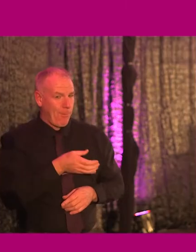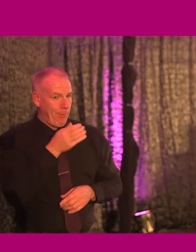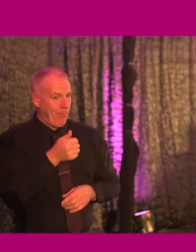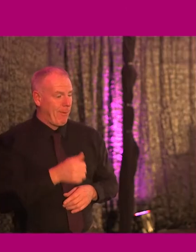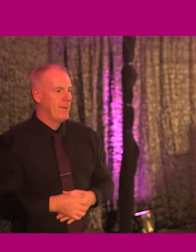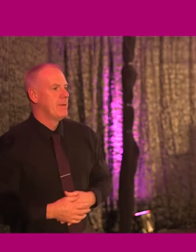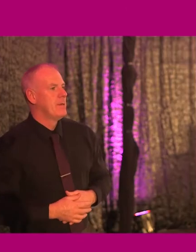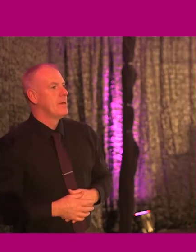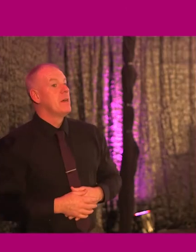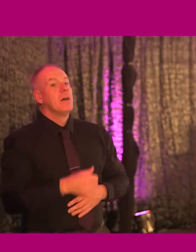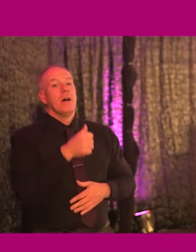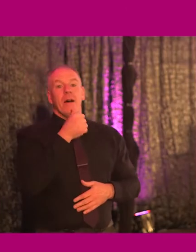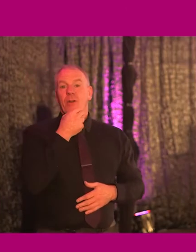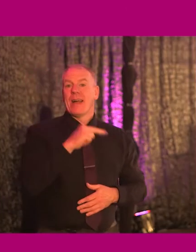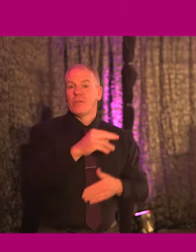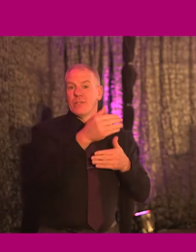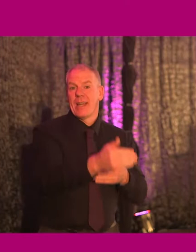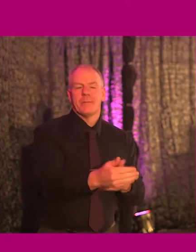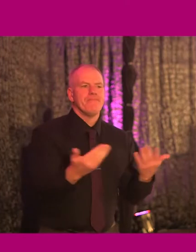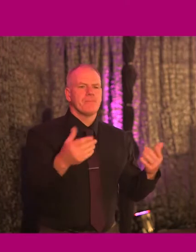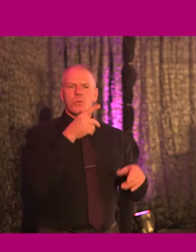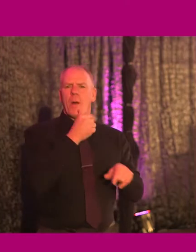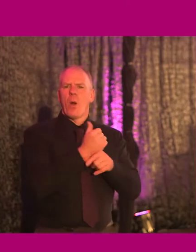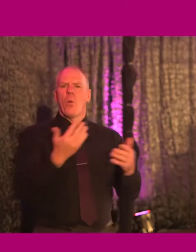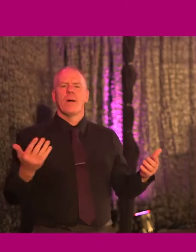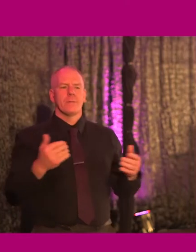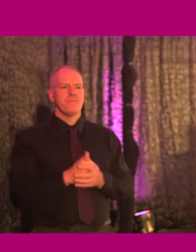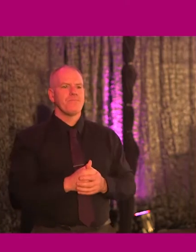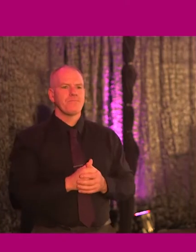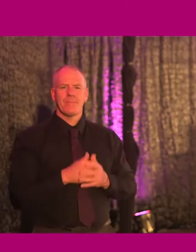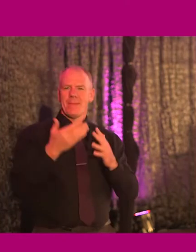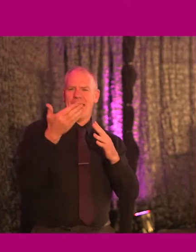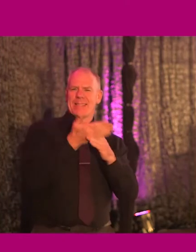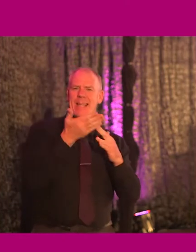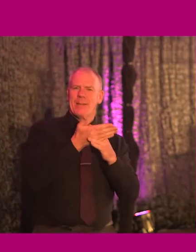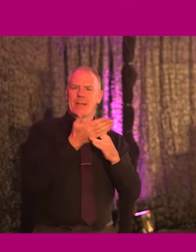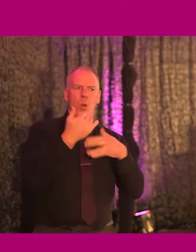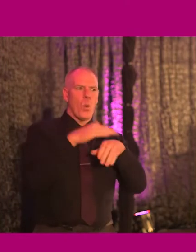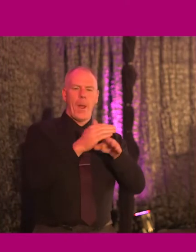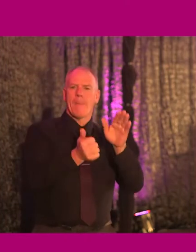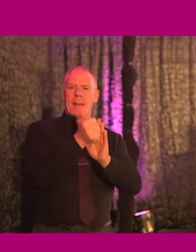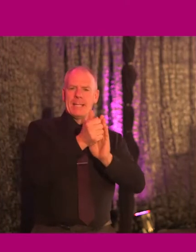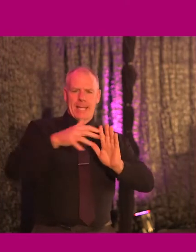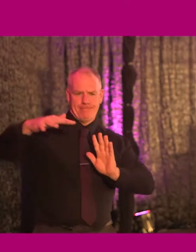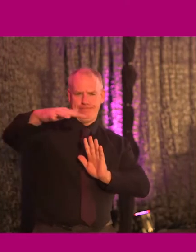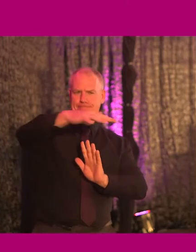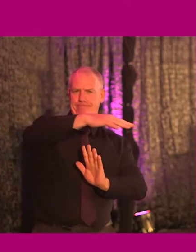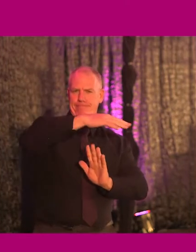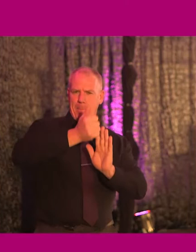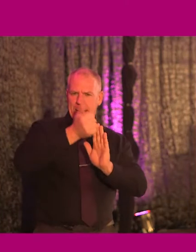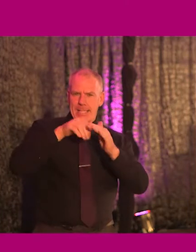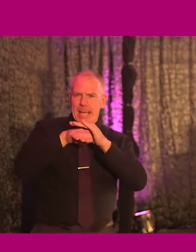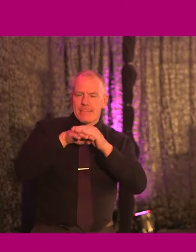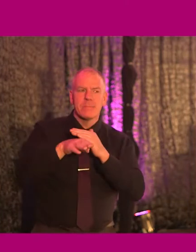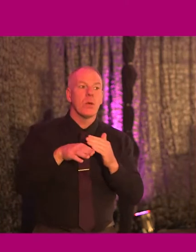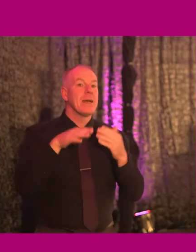So, our first afternoon session is moving on to consideration of accessibility in the built environment. So, without further ado,